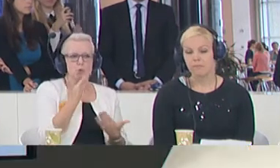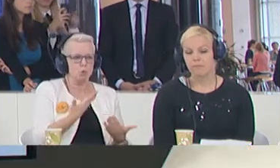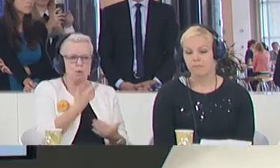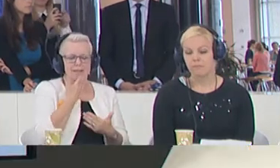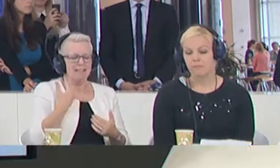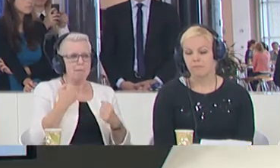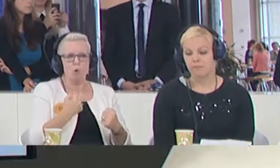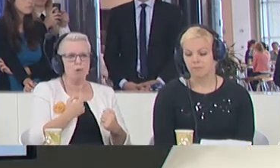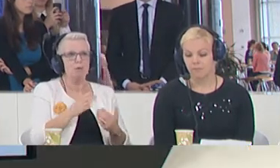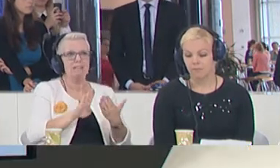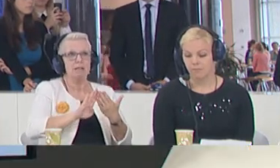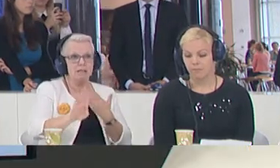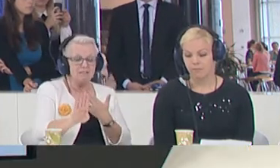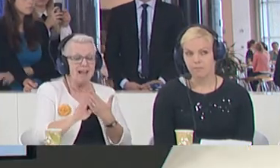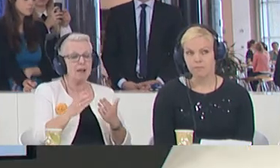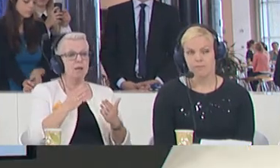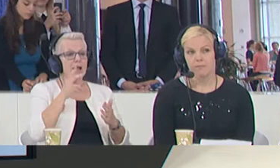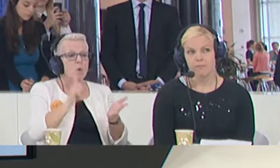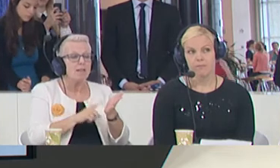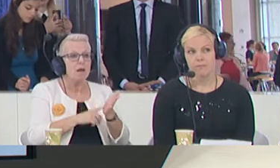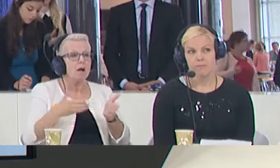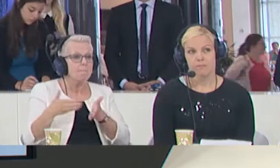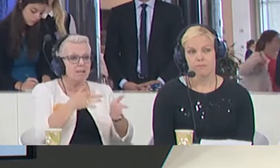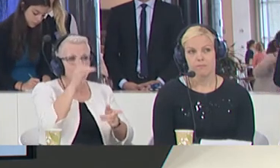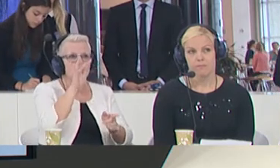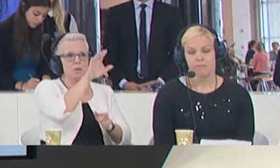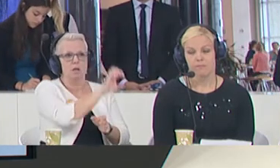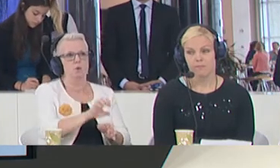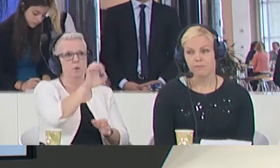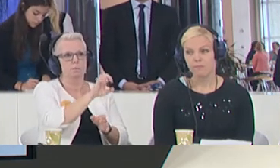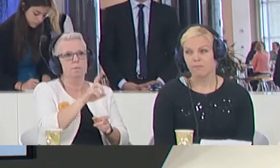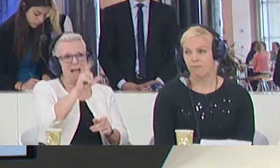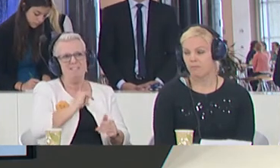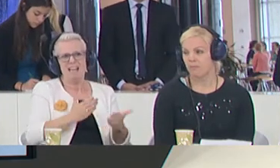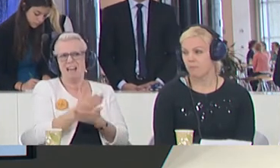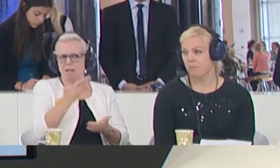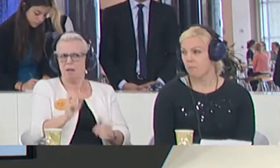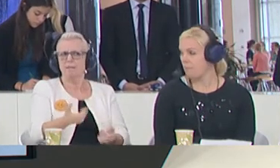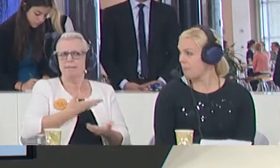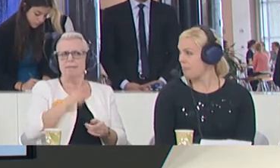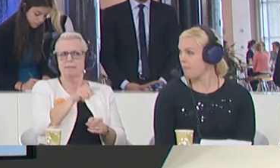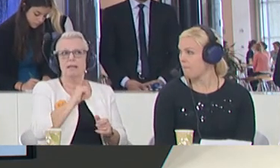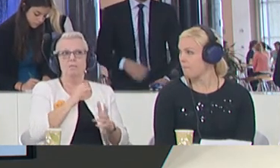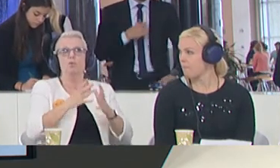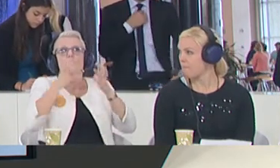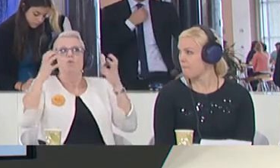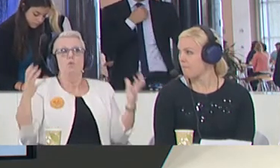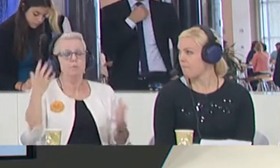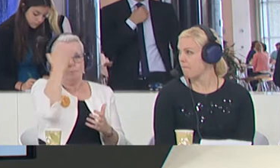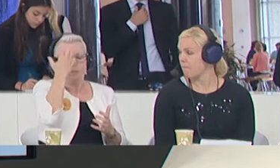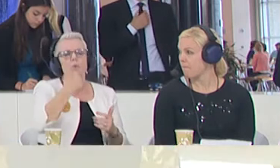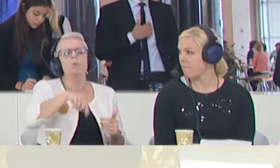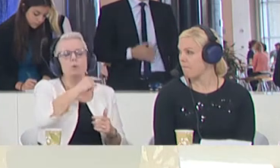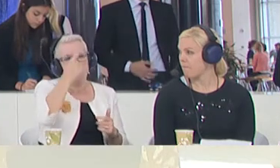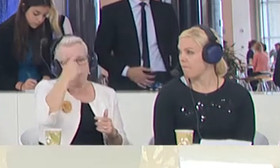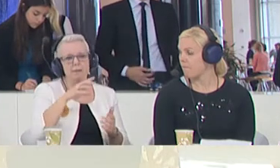to have a safe and legal way to the European Union to ask for the protection that they are entitled to. So I think there are some major, major problems. But we know that